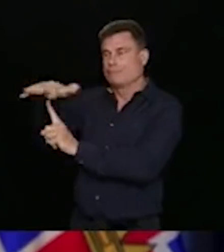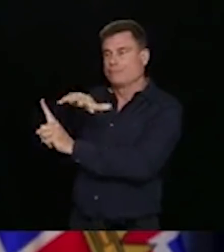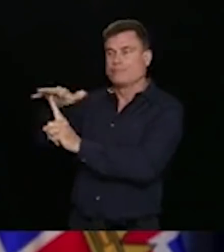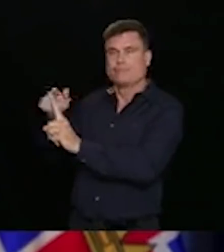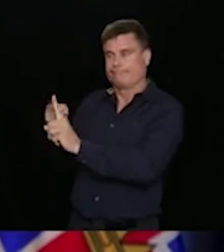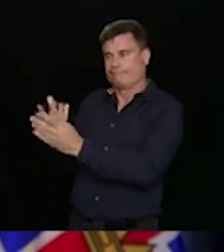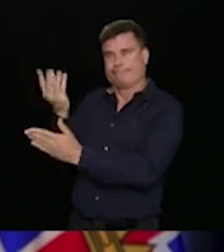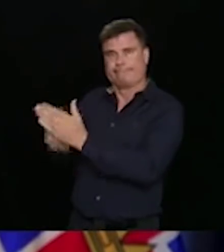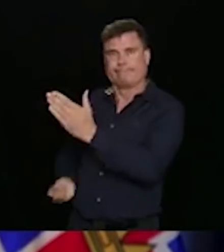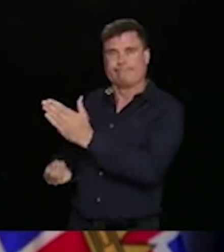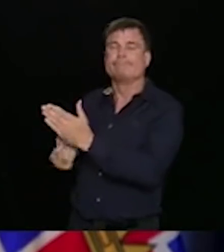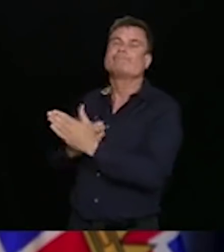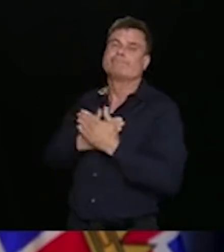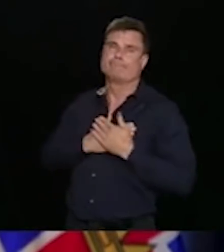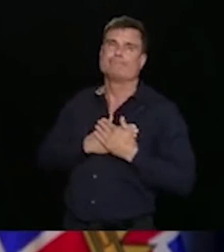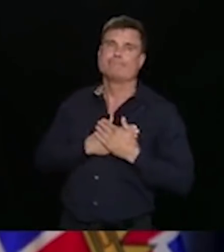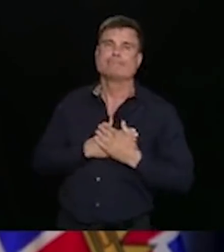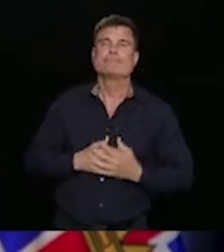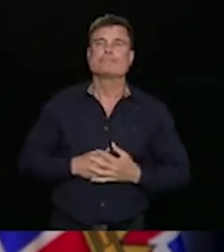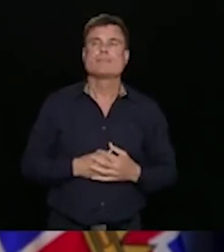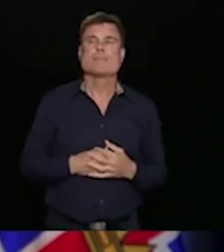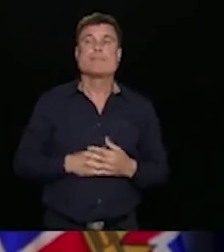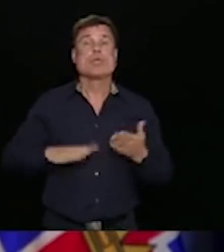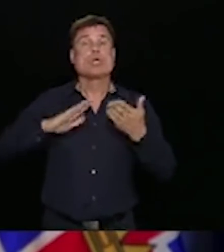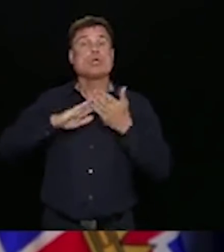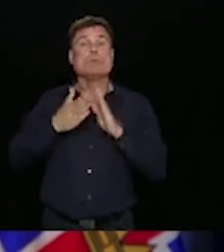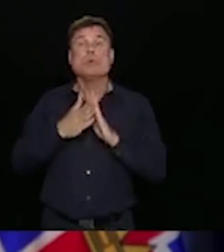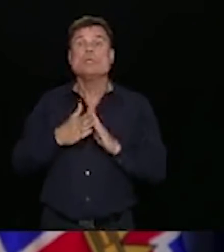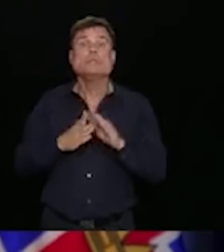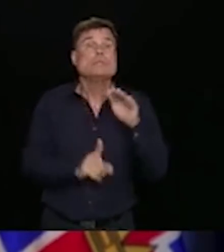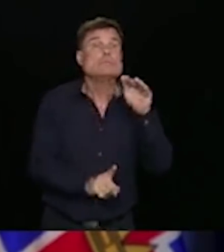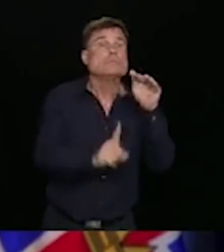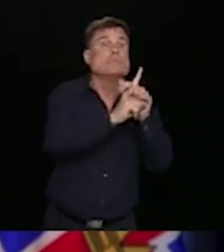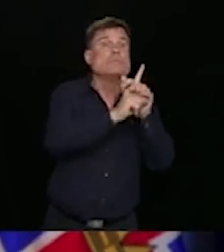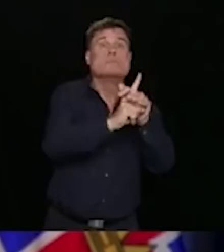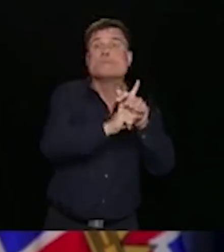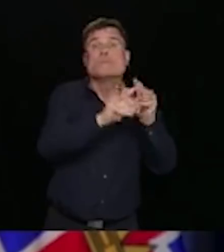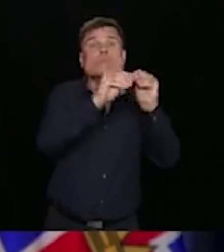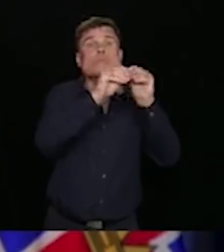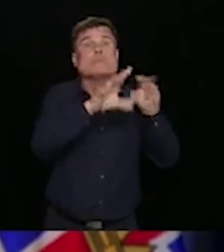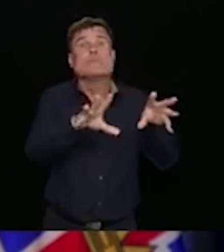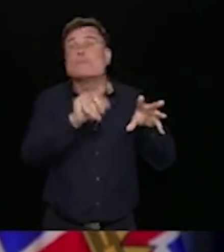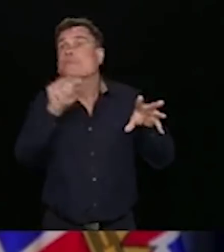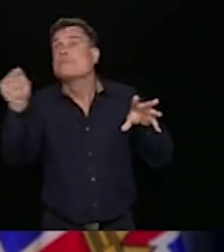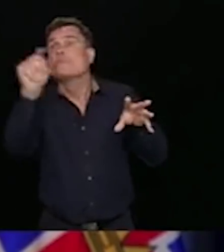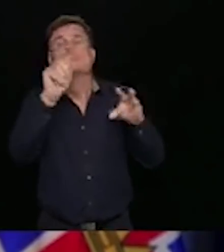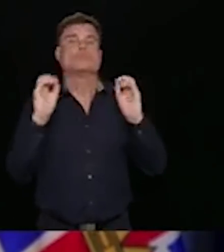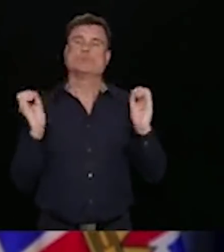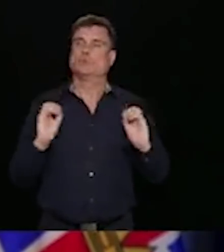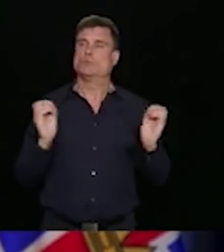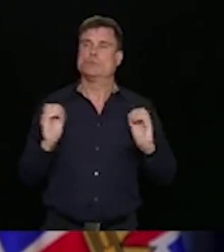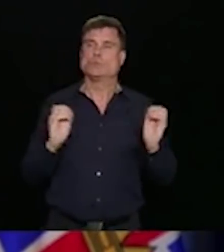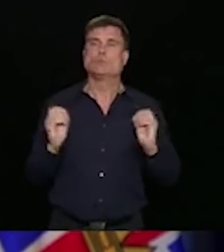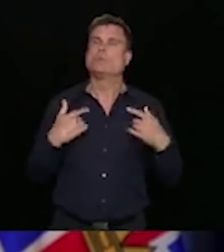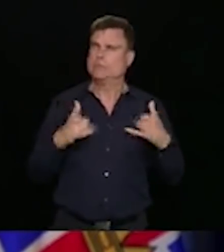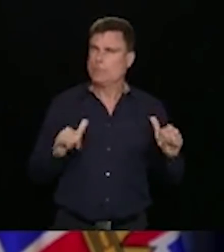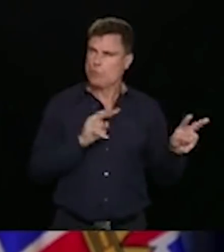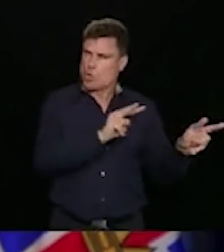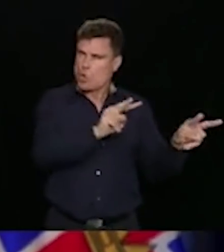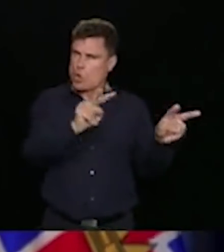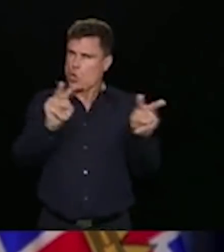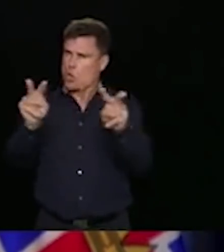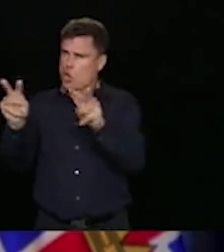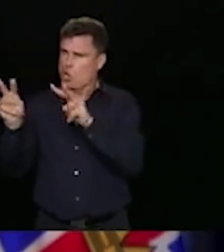new health care facility outbreaks and we continue to have outbreaks in one long-term care facility and two acute care